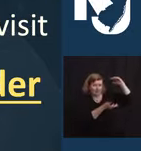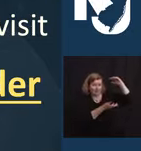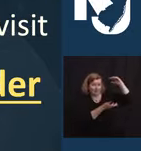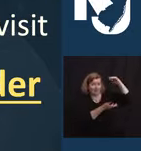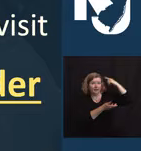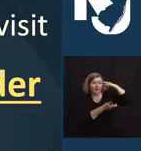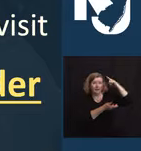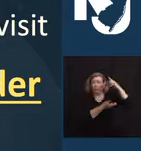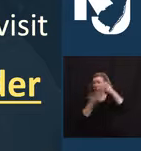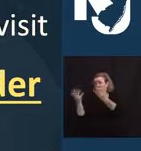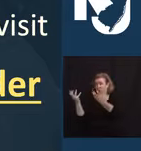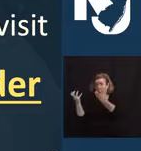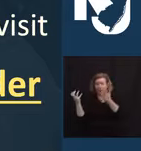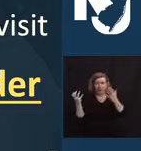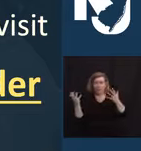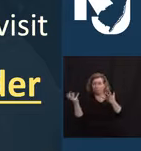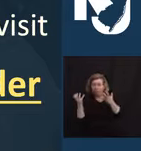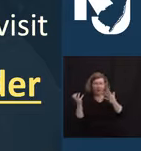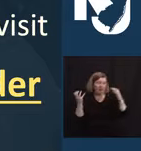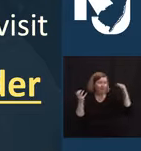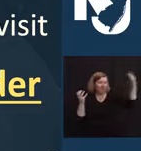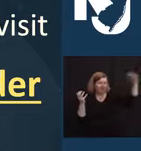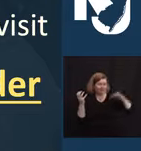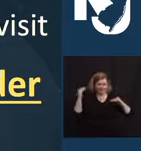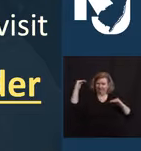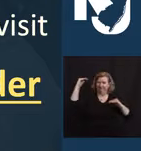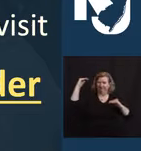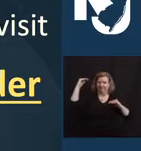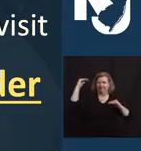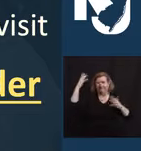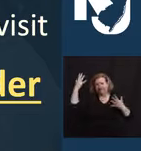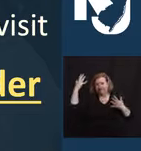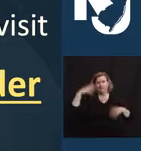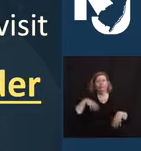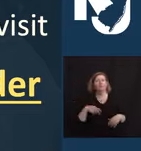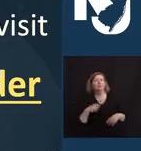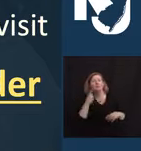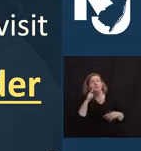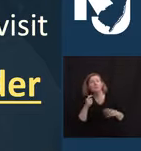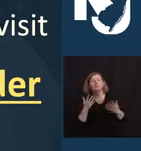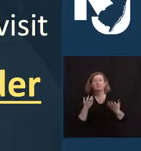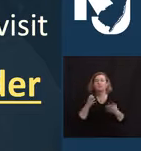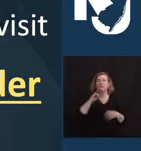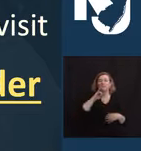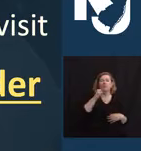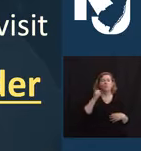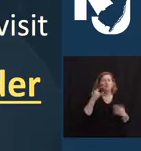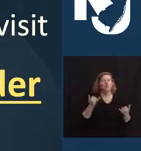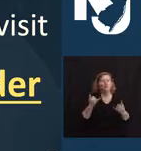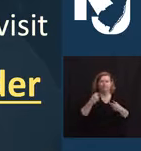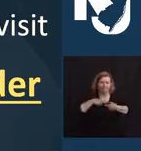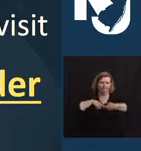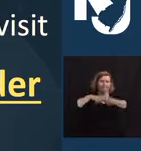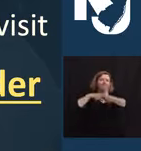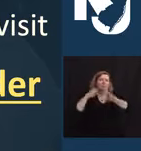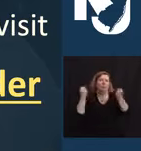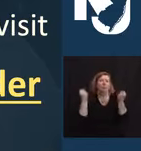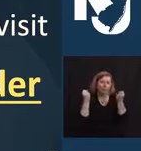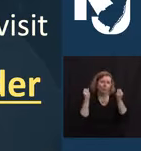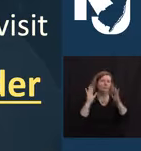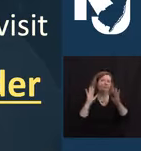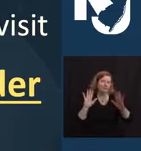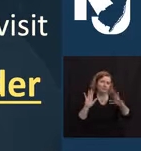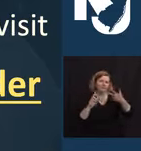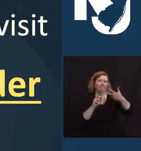with the demand, especially in light of the continued pause in the administration of the Johnson & Johnson vaccine. But I